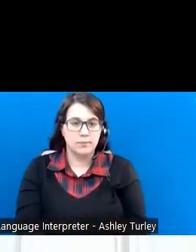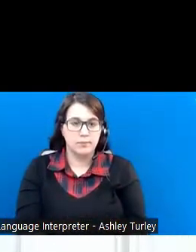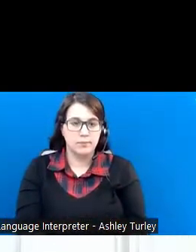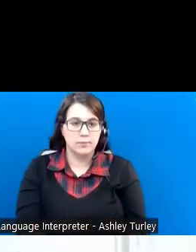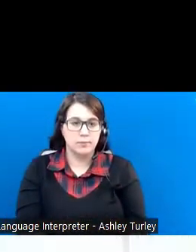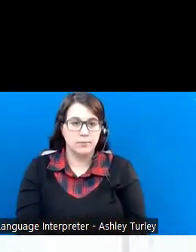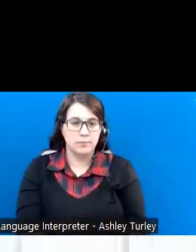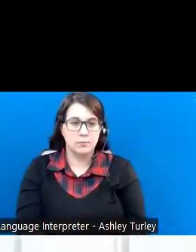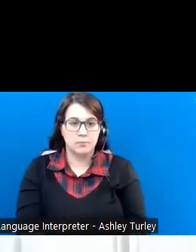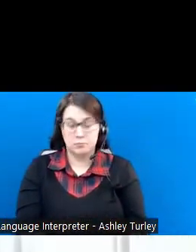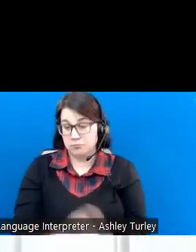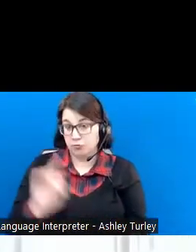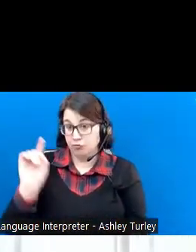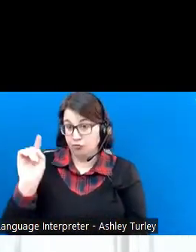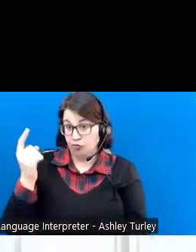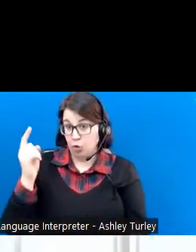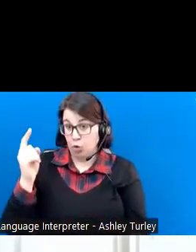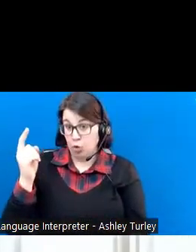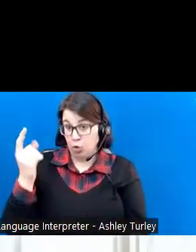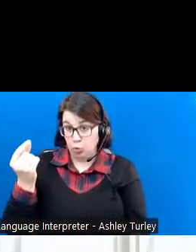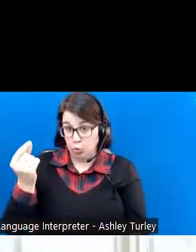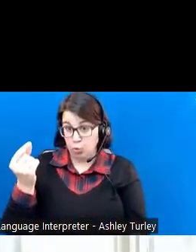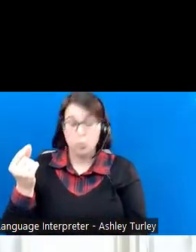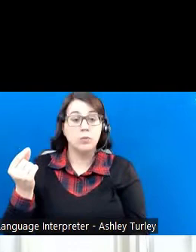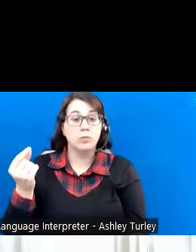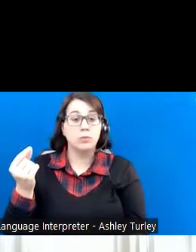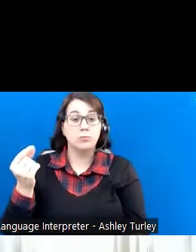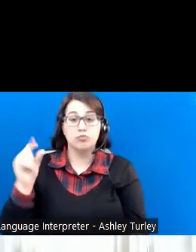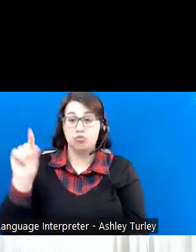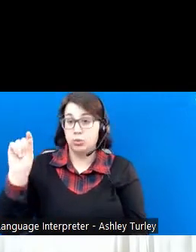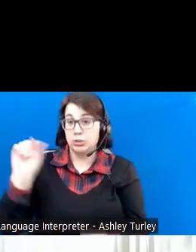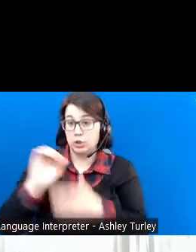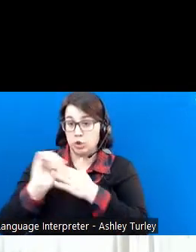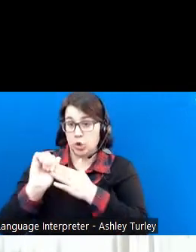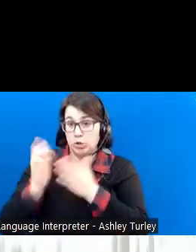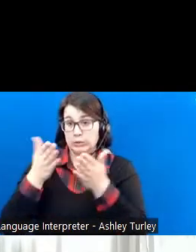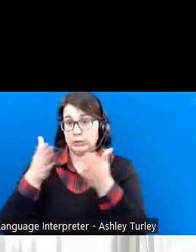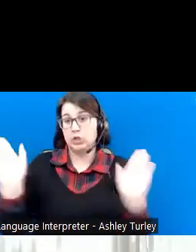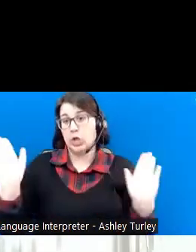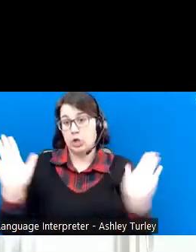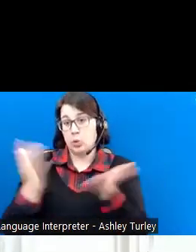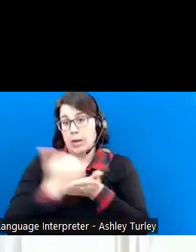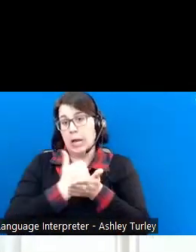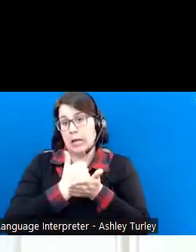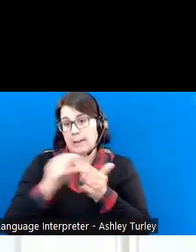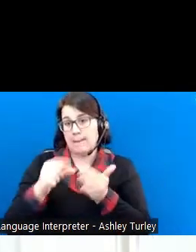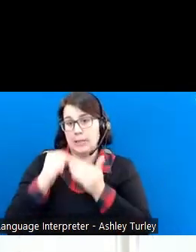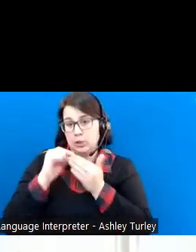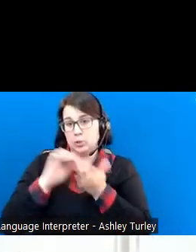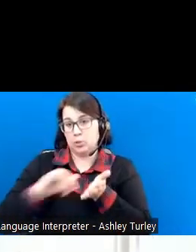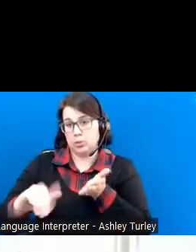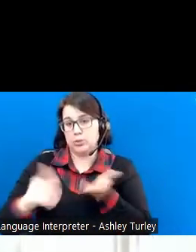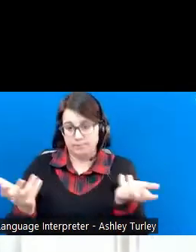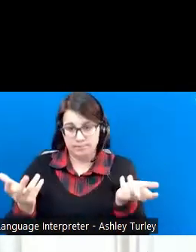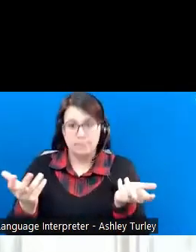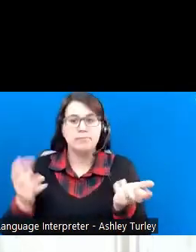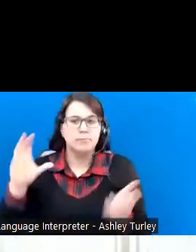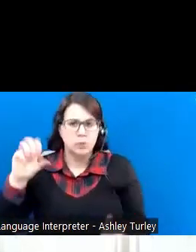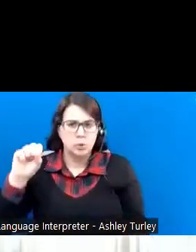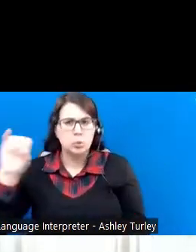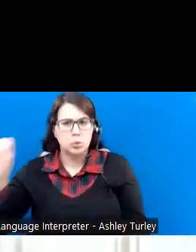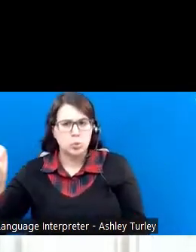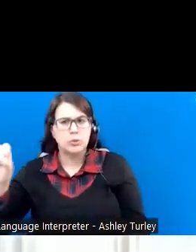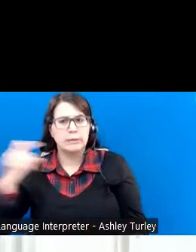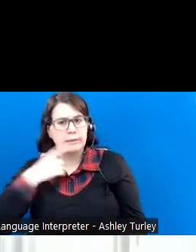The very first thing that we do is we take a $20 general income exclusion. Social Security says,